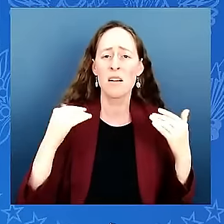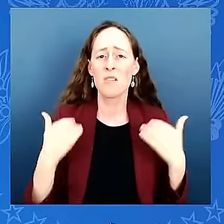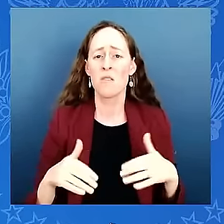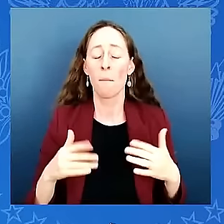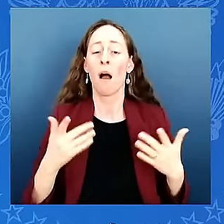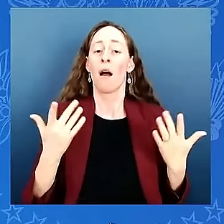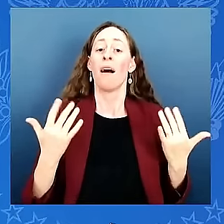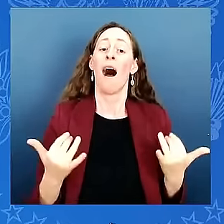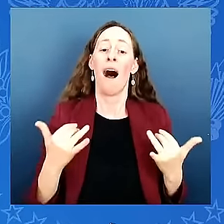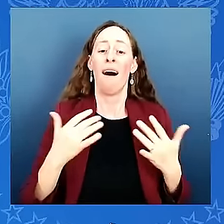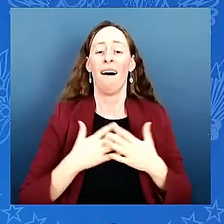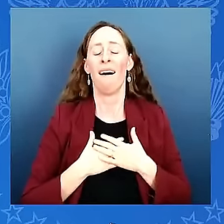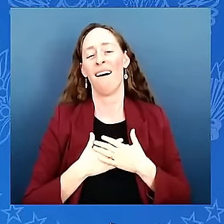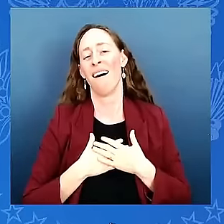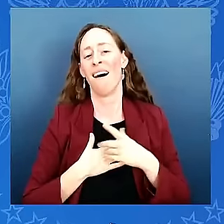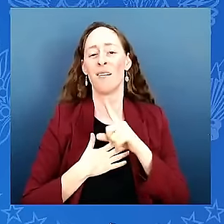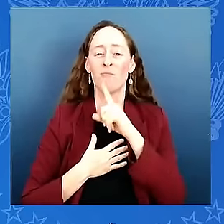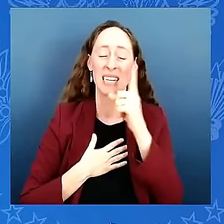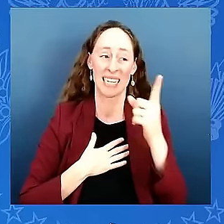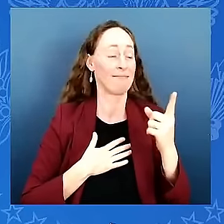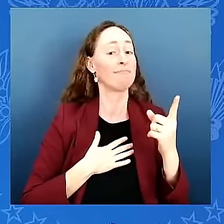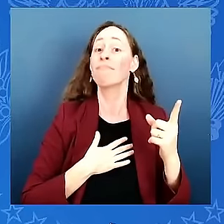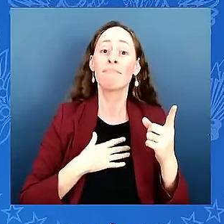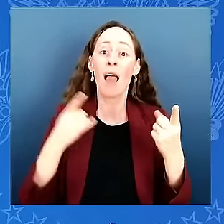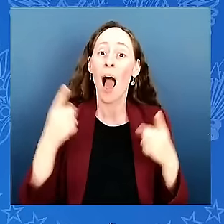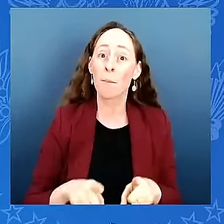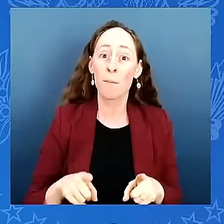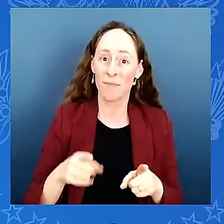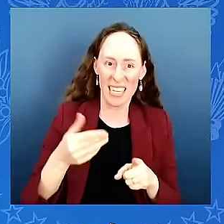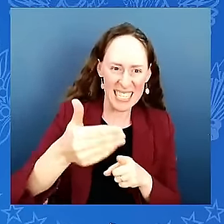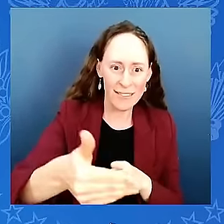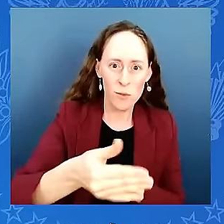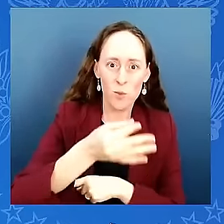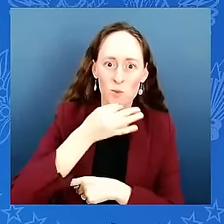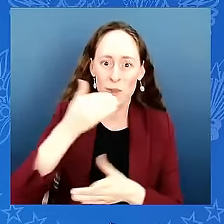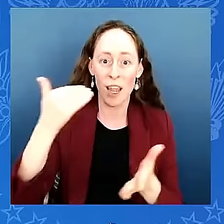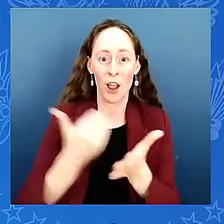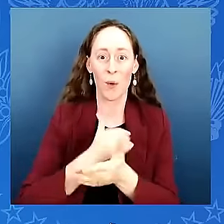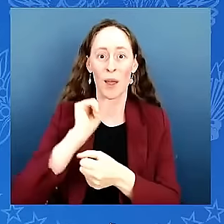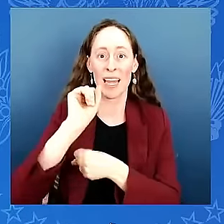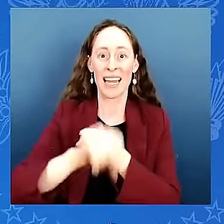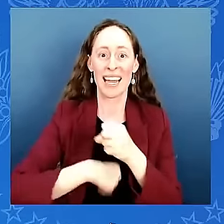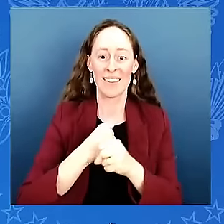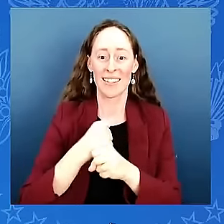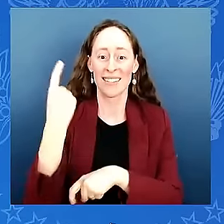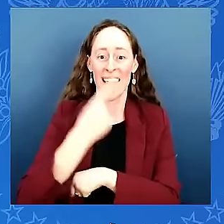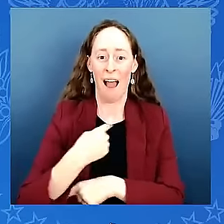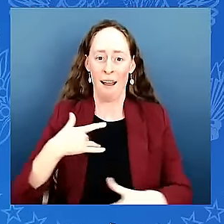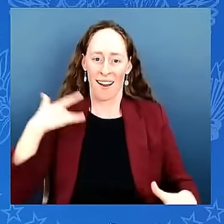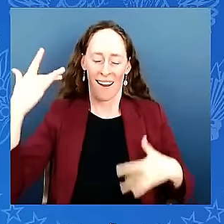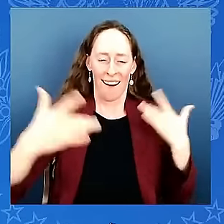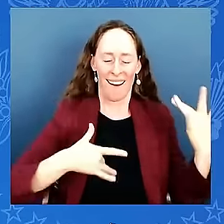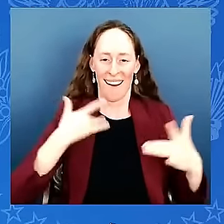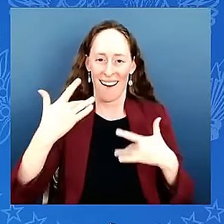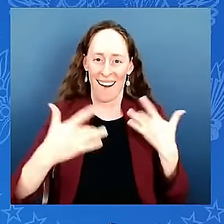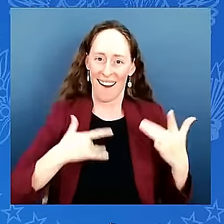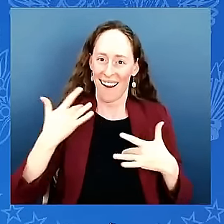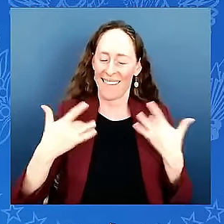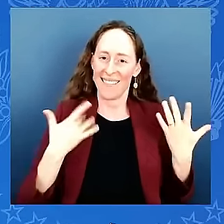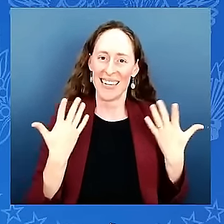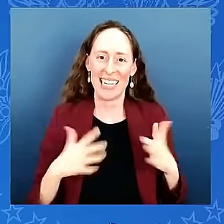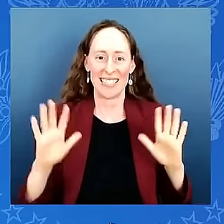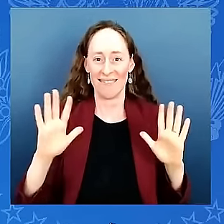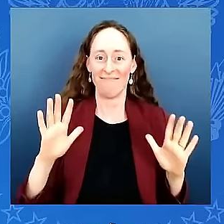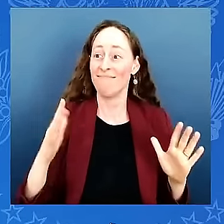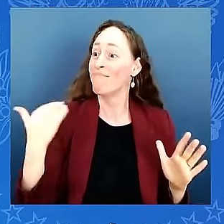when everybody was ringing in the new year i actually celebrated my first bill of prescriptions knowing that the 3 300 i paid was